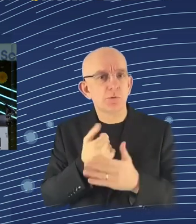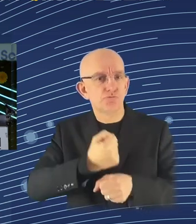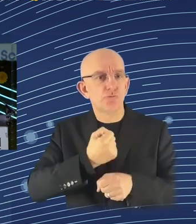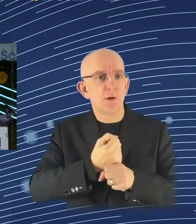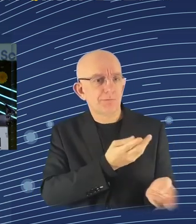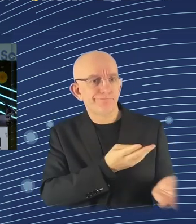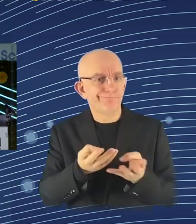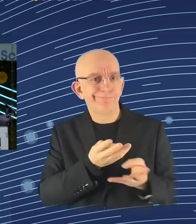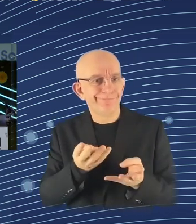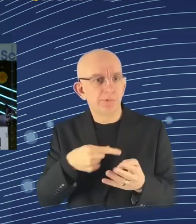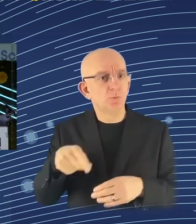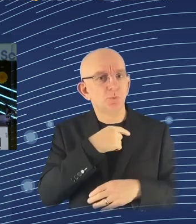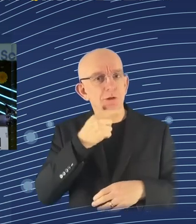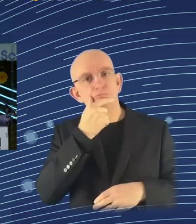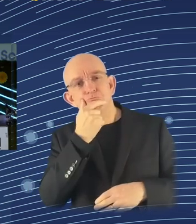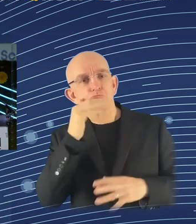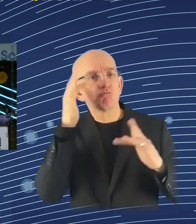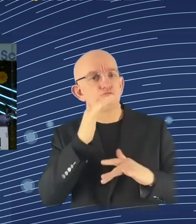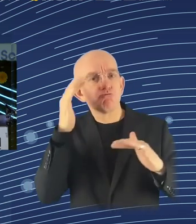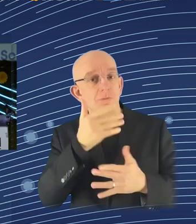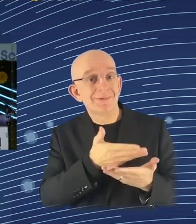going to need to flourish with AI